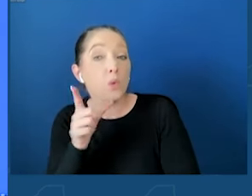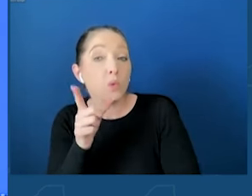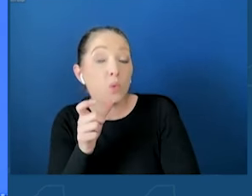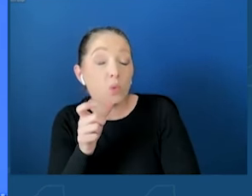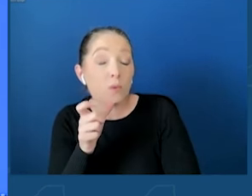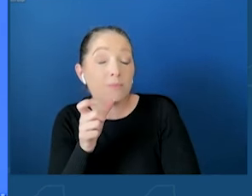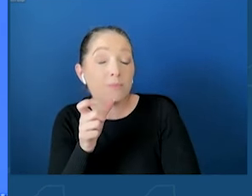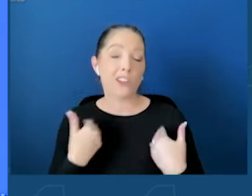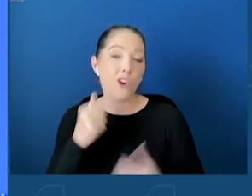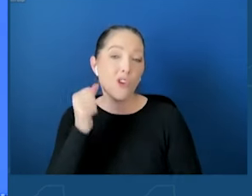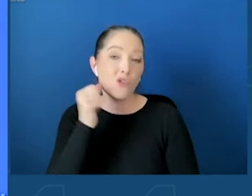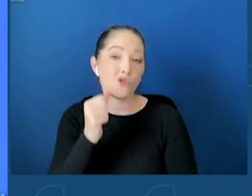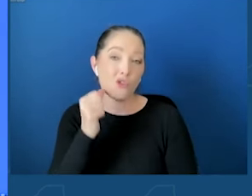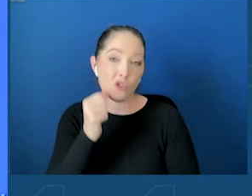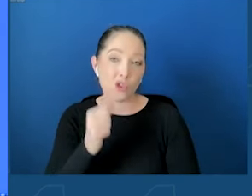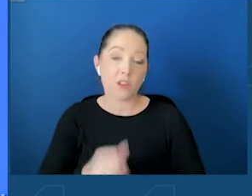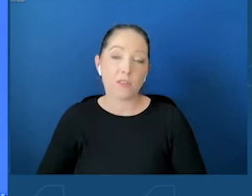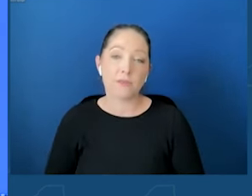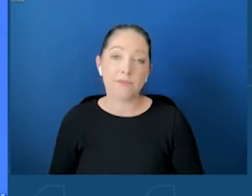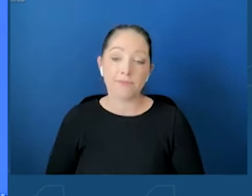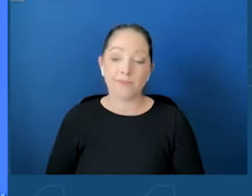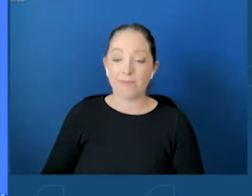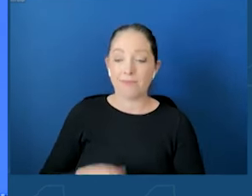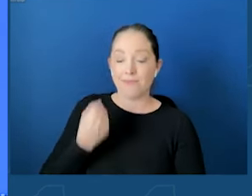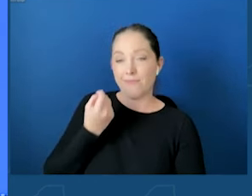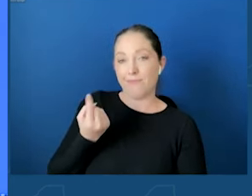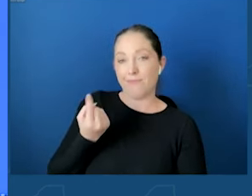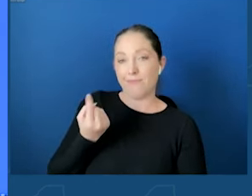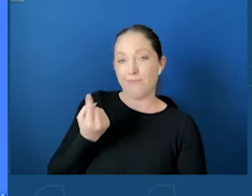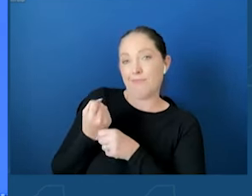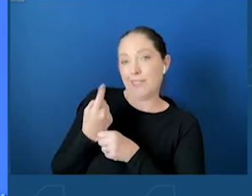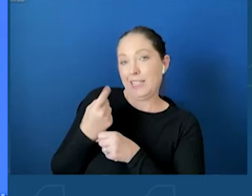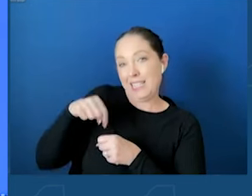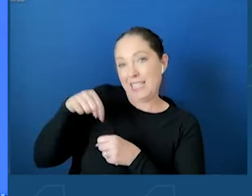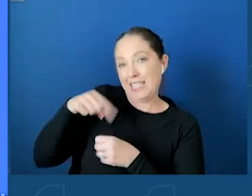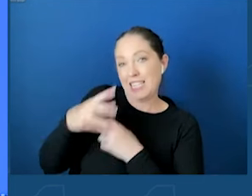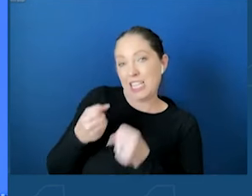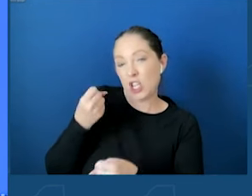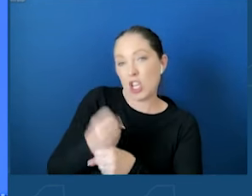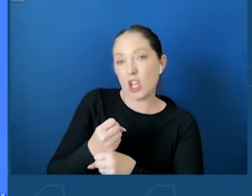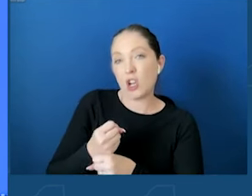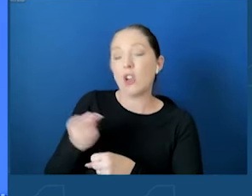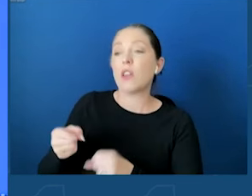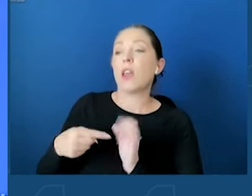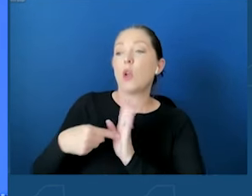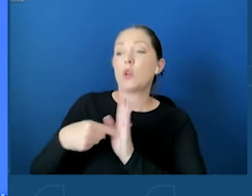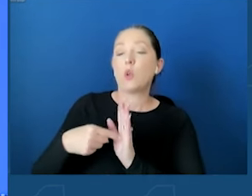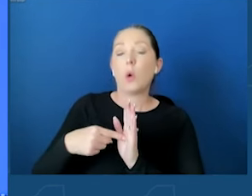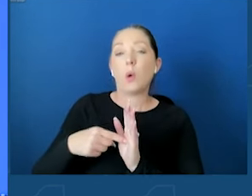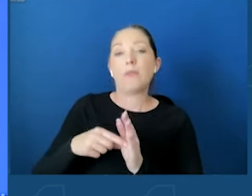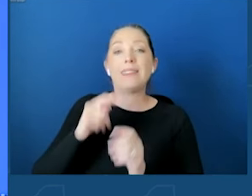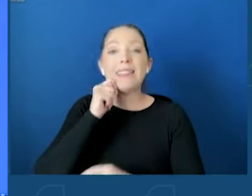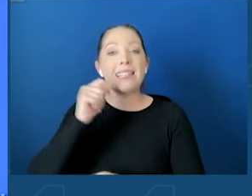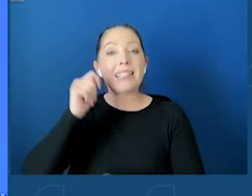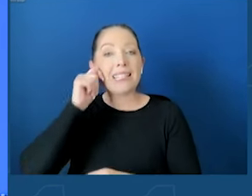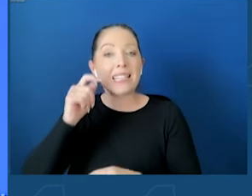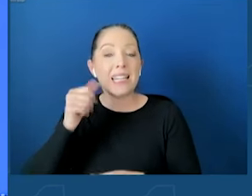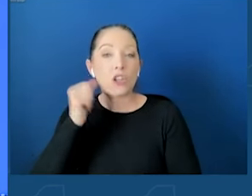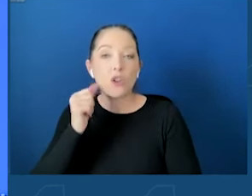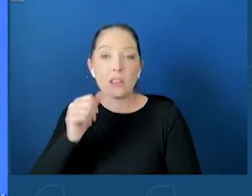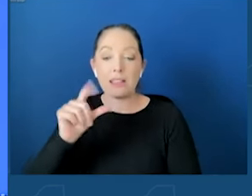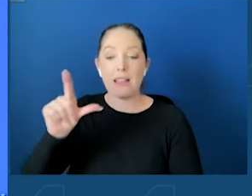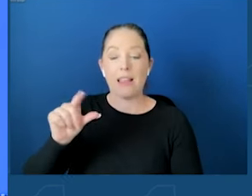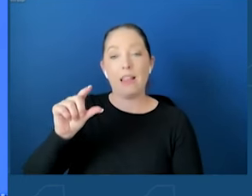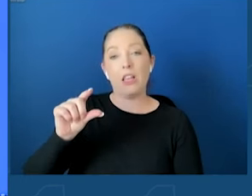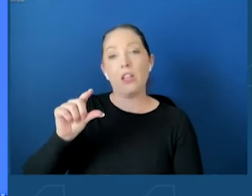report showing that teenage girls and LGBTQ plus youth are experiencing record levels of sadness